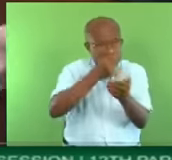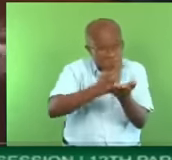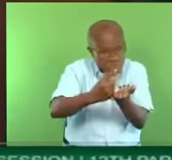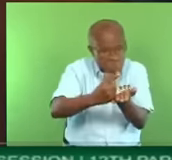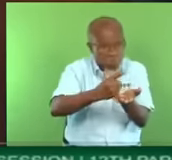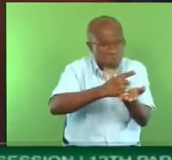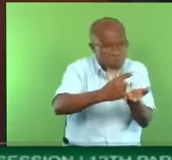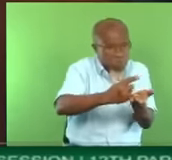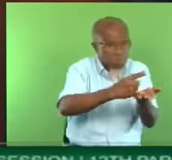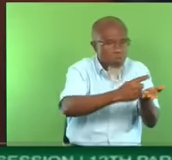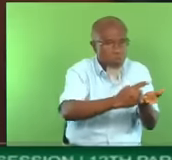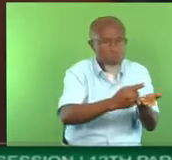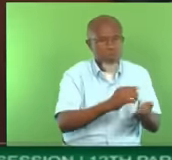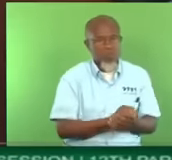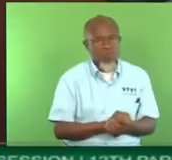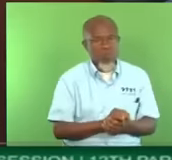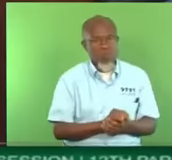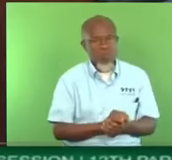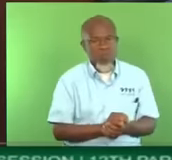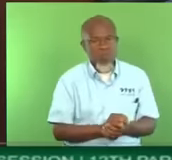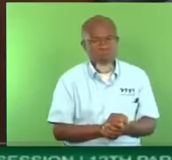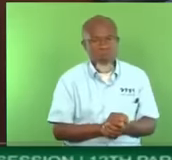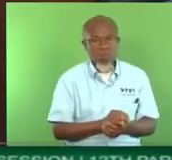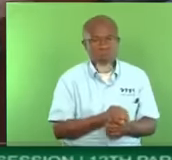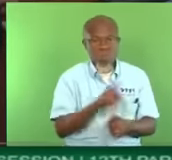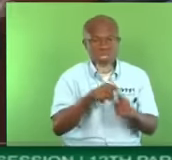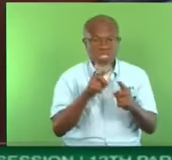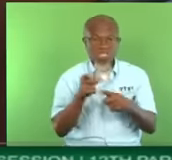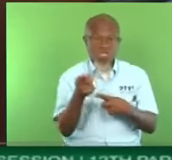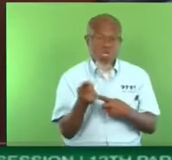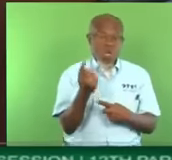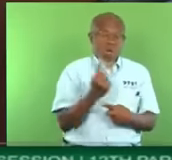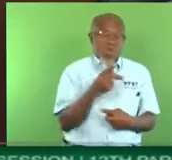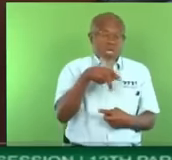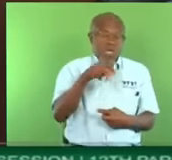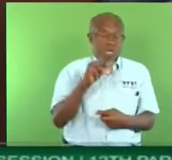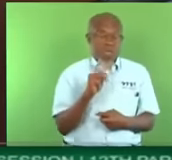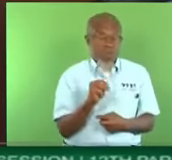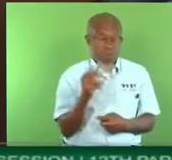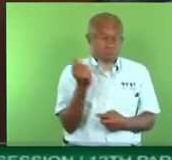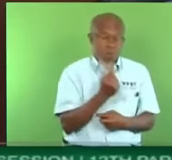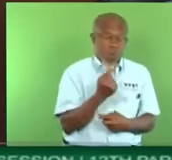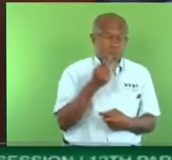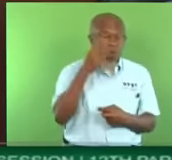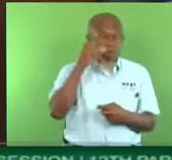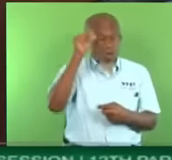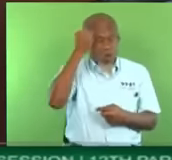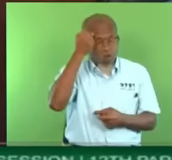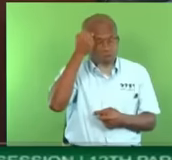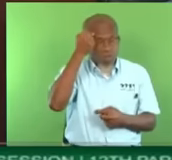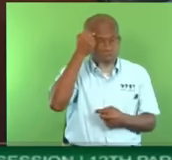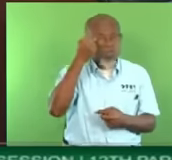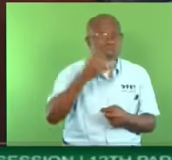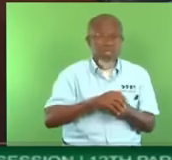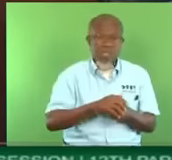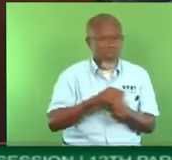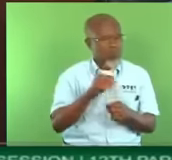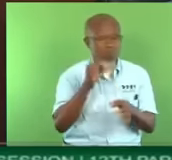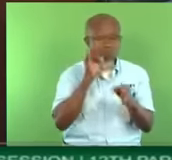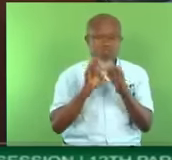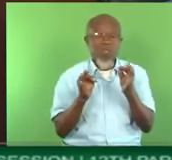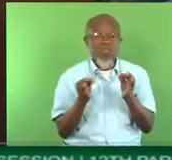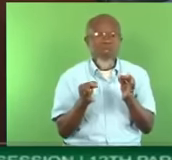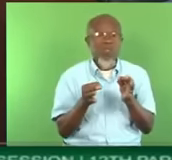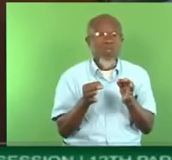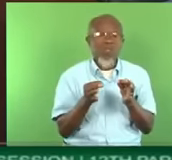everybody who is doing that. And I think they charge a few too. Not charge, they put them in civil court matters and so on. And 100 homes per week